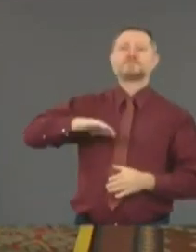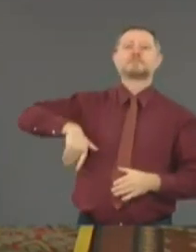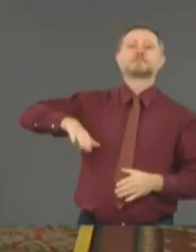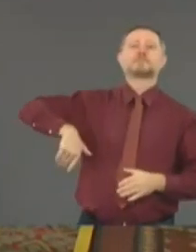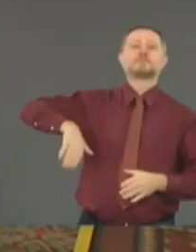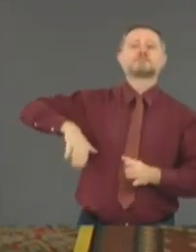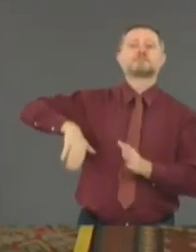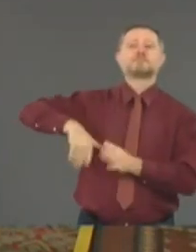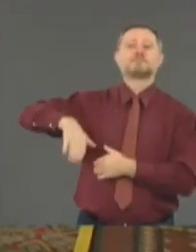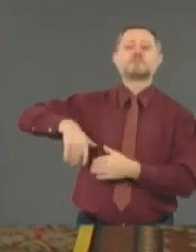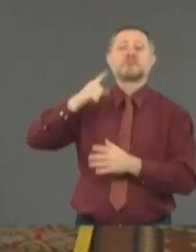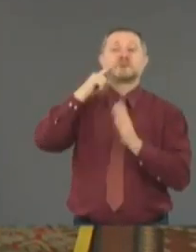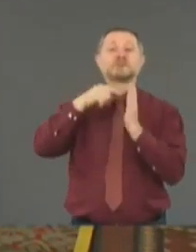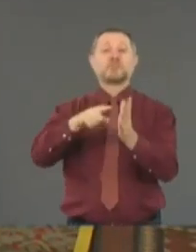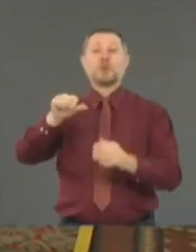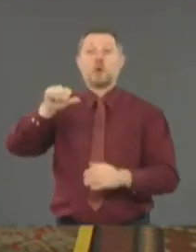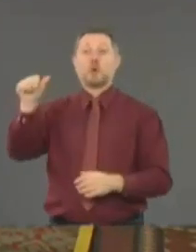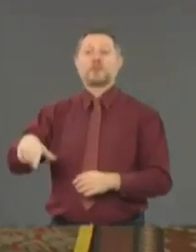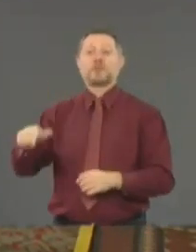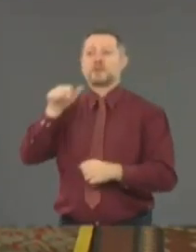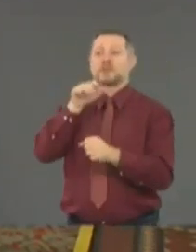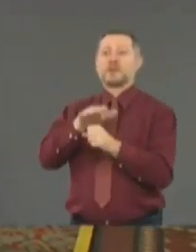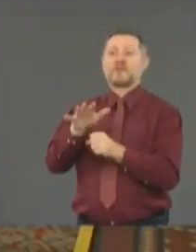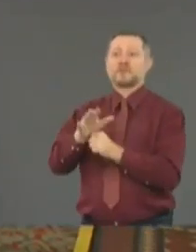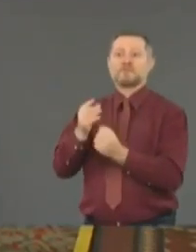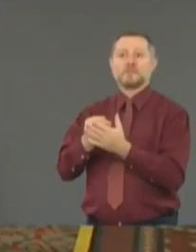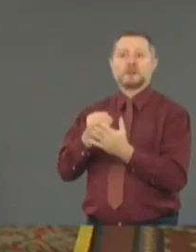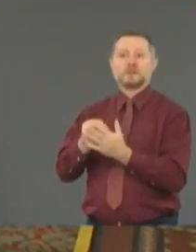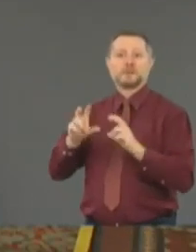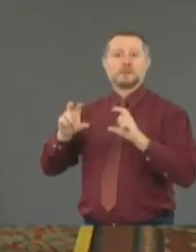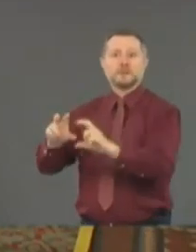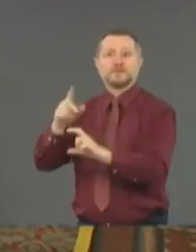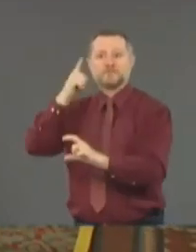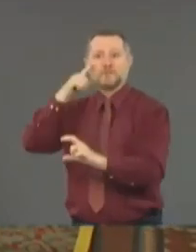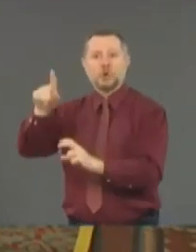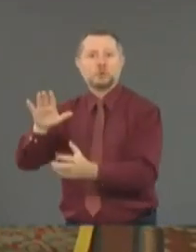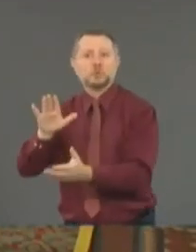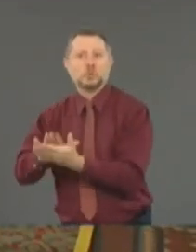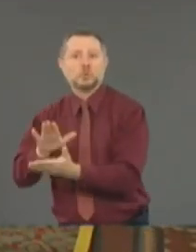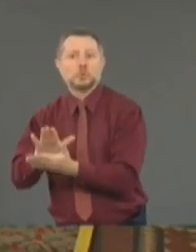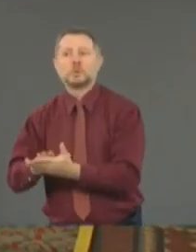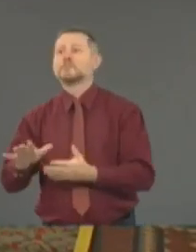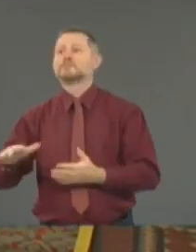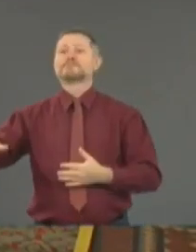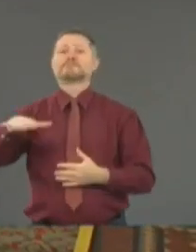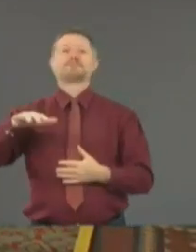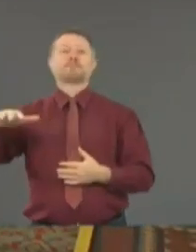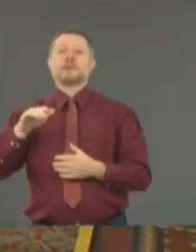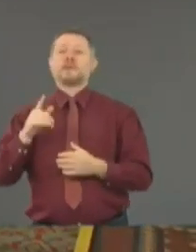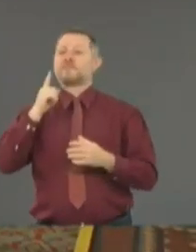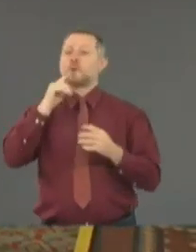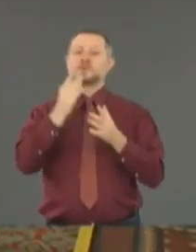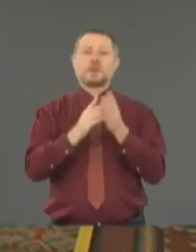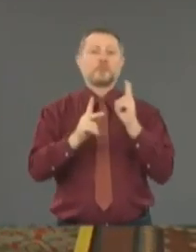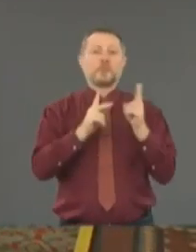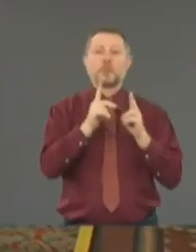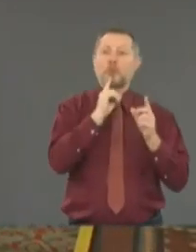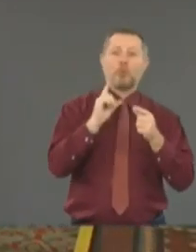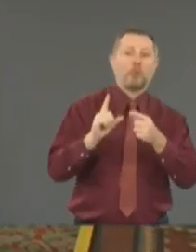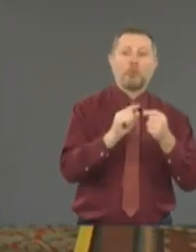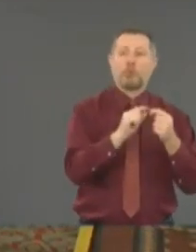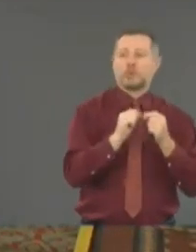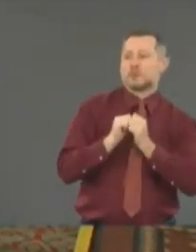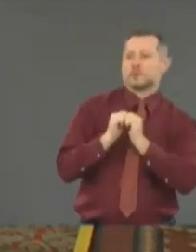schools, but truancy is also a significant problem, or a police chief Eric Hawkins will tell you, there's a lot of conversation about over